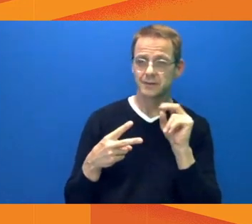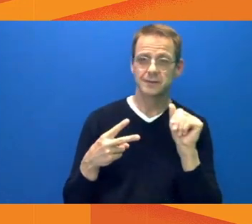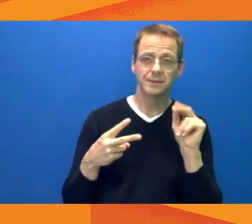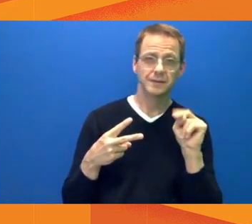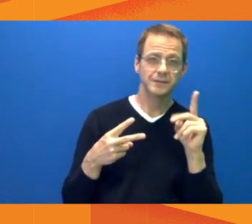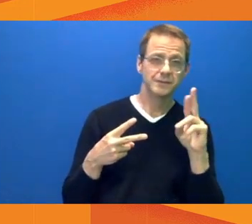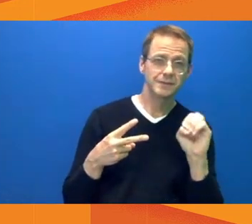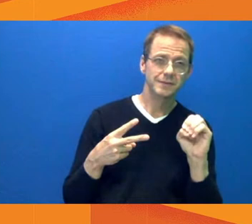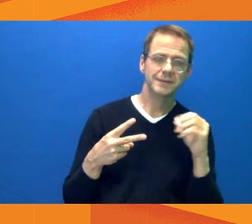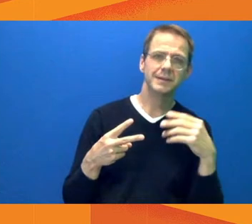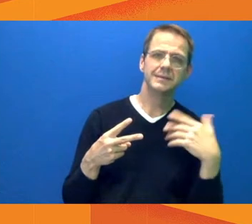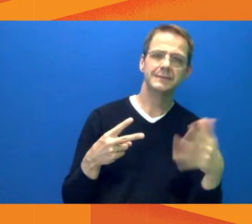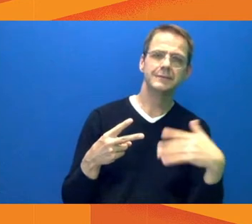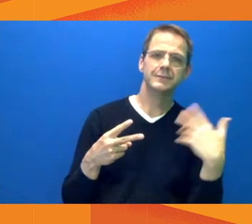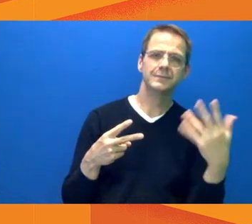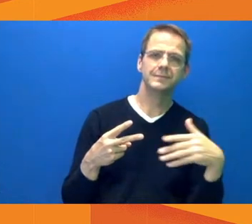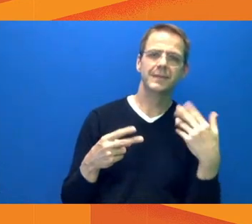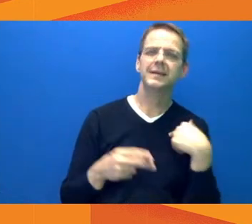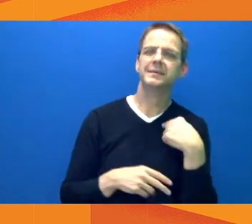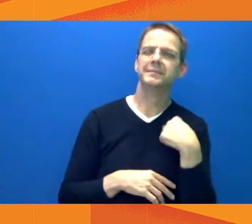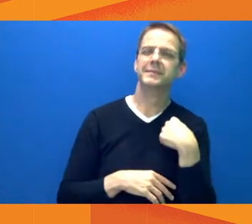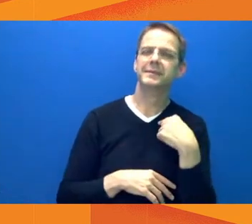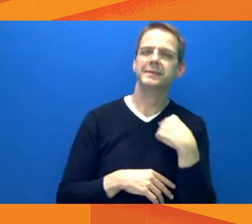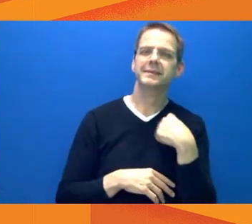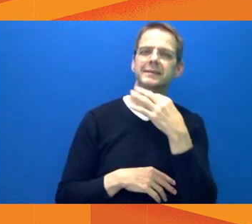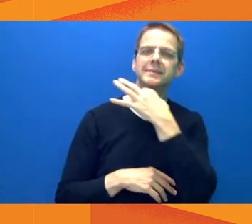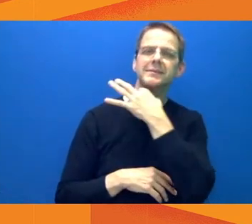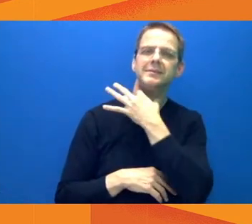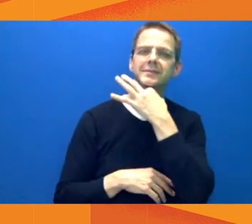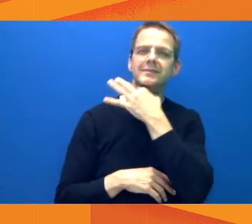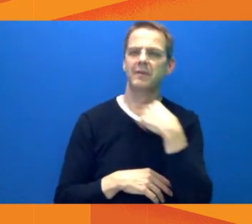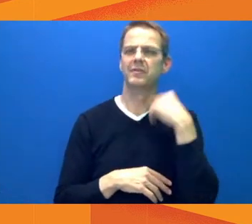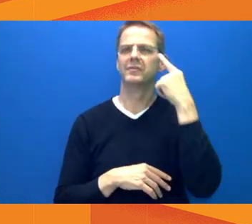police, health inspectors,